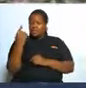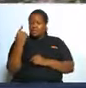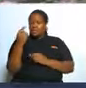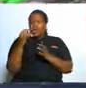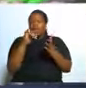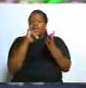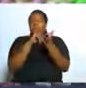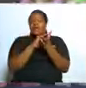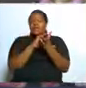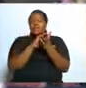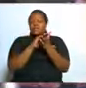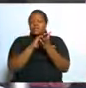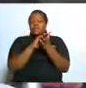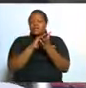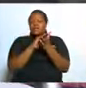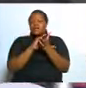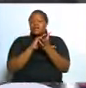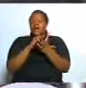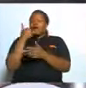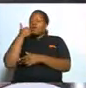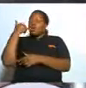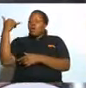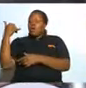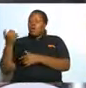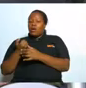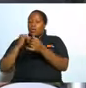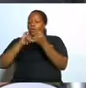that just call your wife